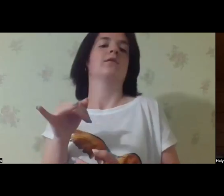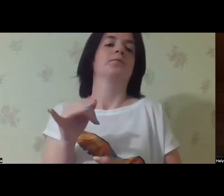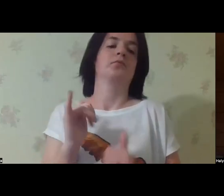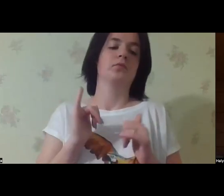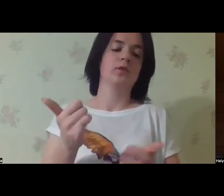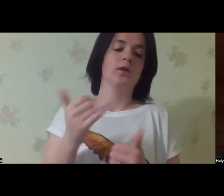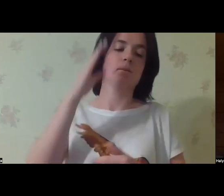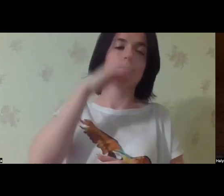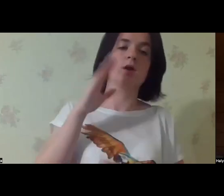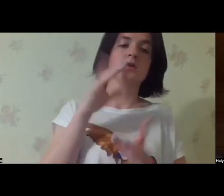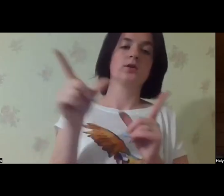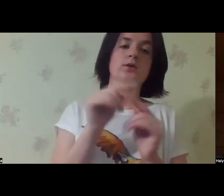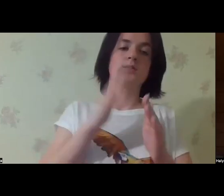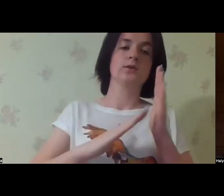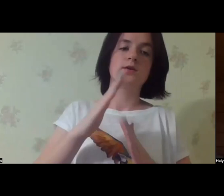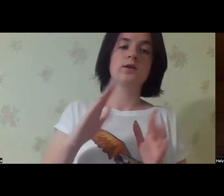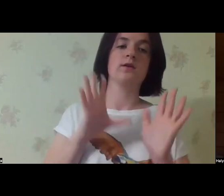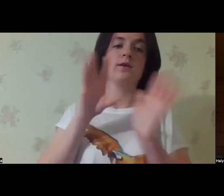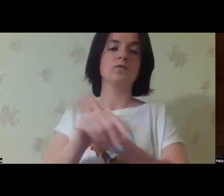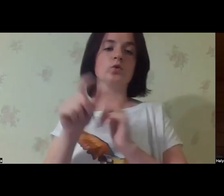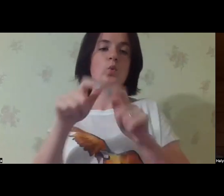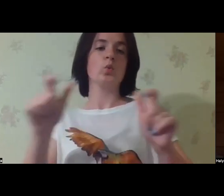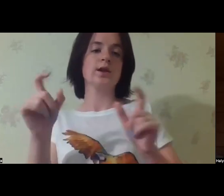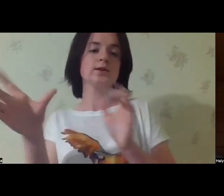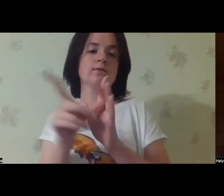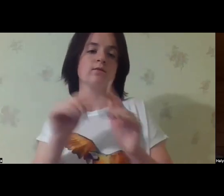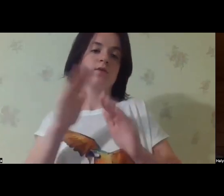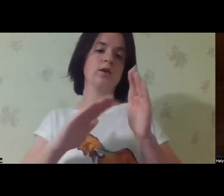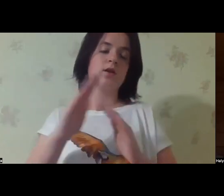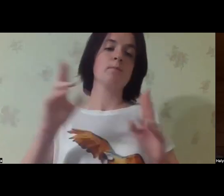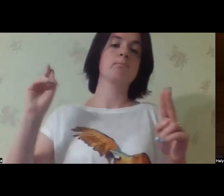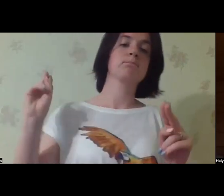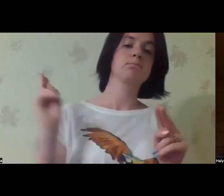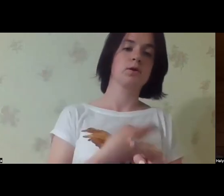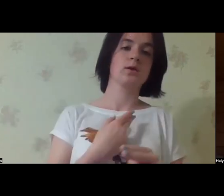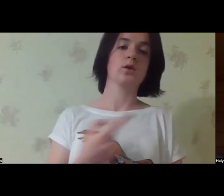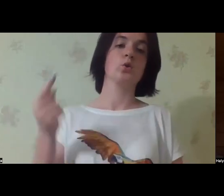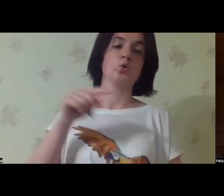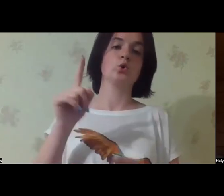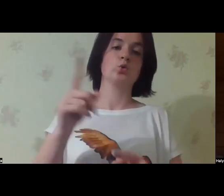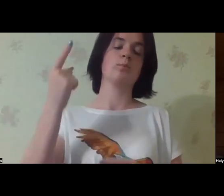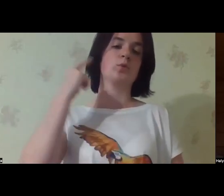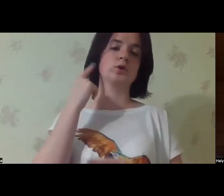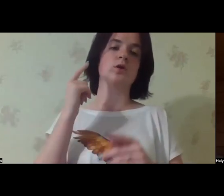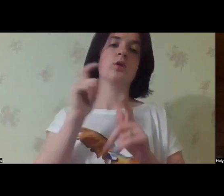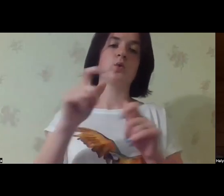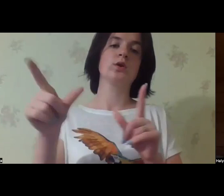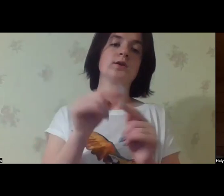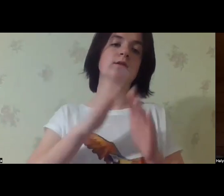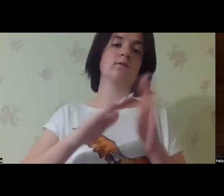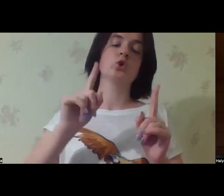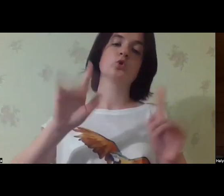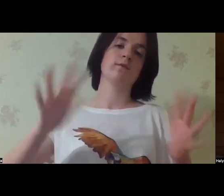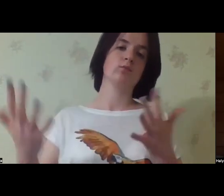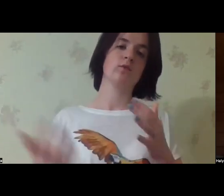implement the reform for the parents of children with disabilities to include the people with disabilities